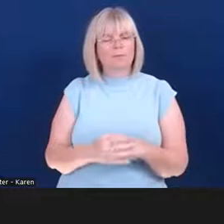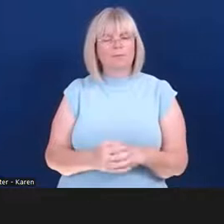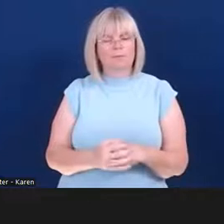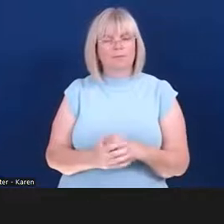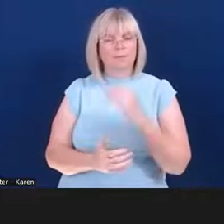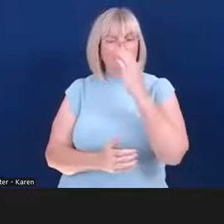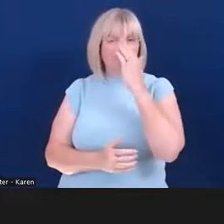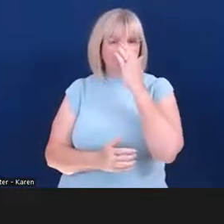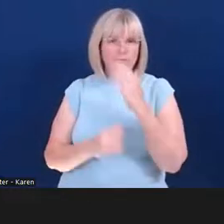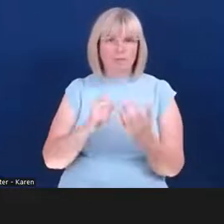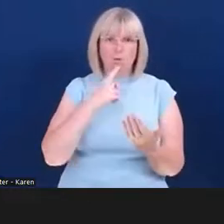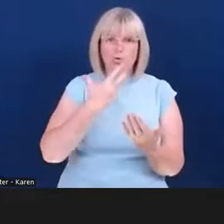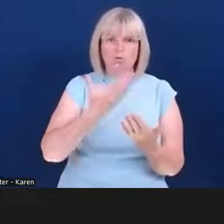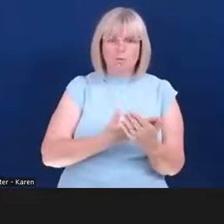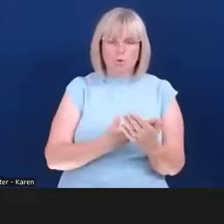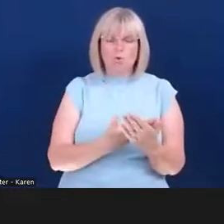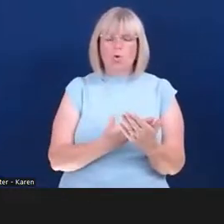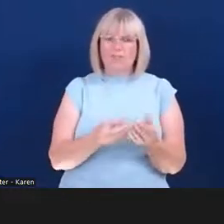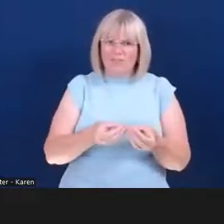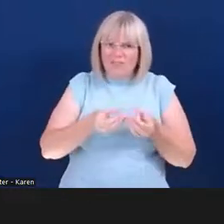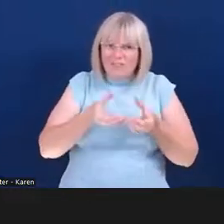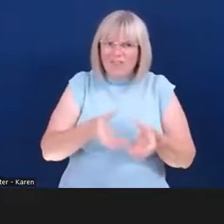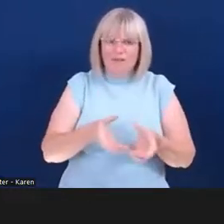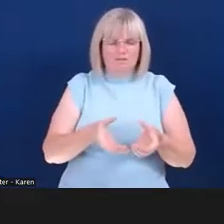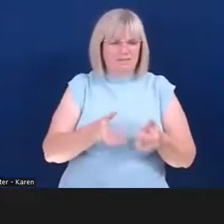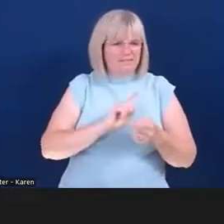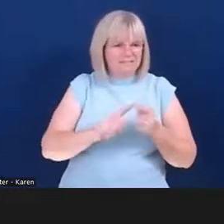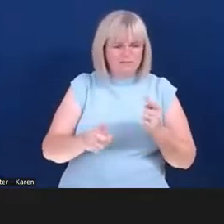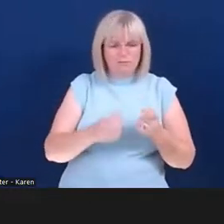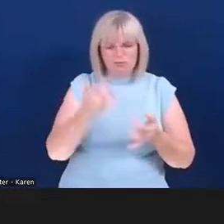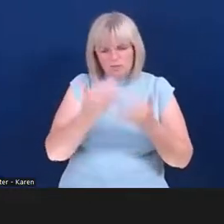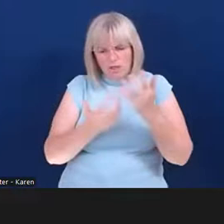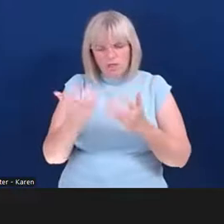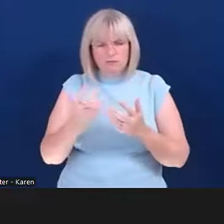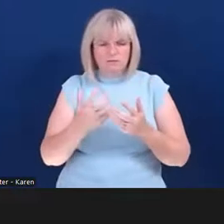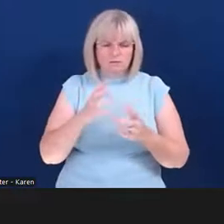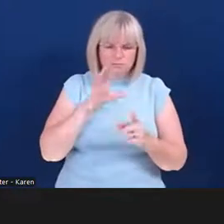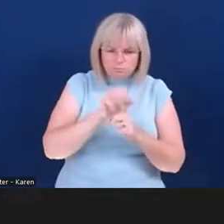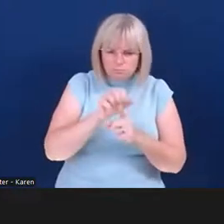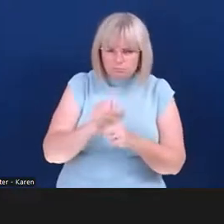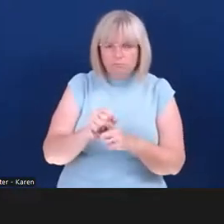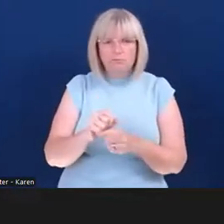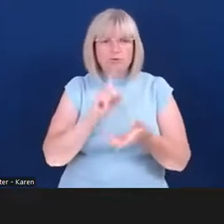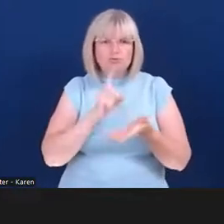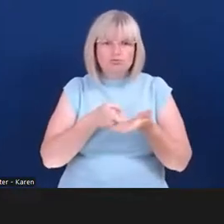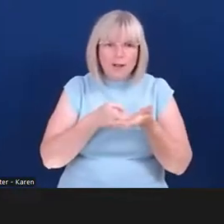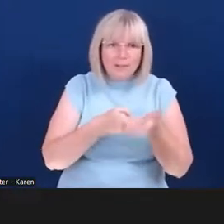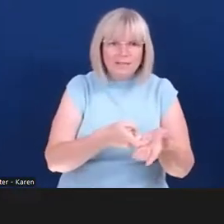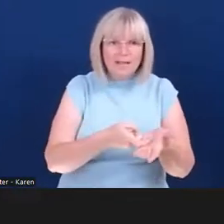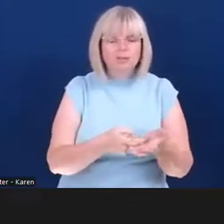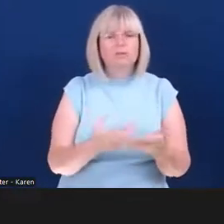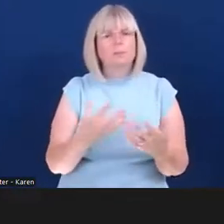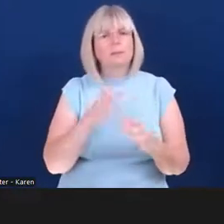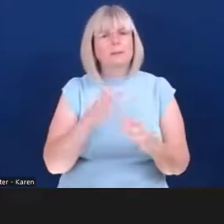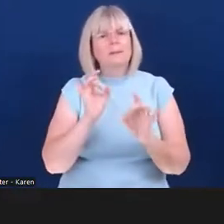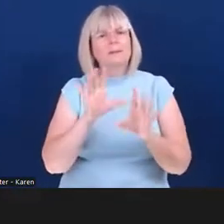comprehensive suite of findings and recommendations, but just to give you a flavour of some of the findings that are relevant to